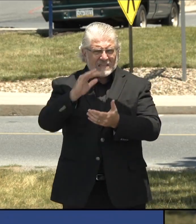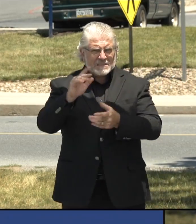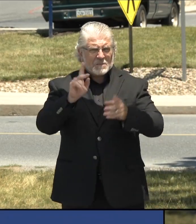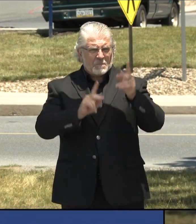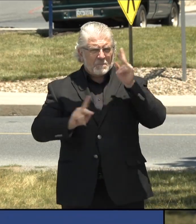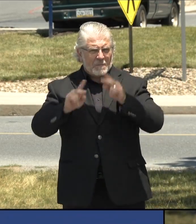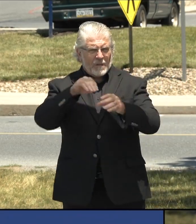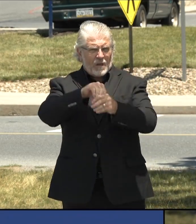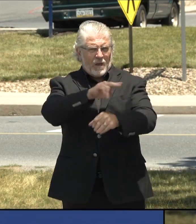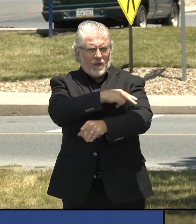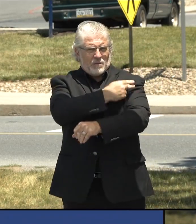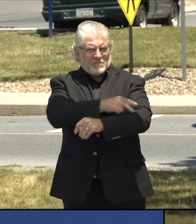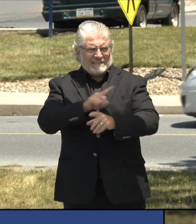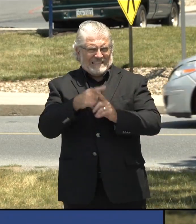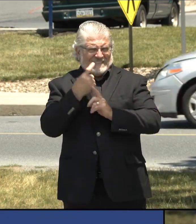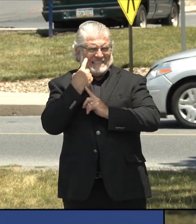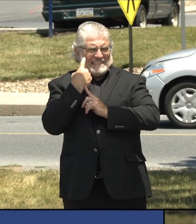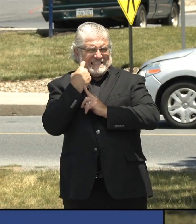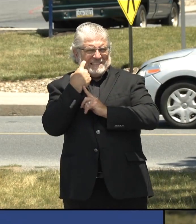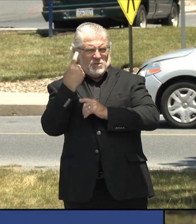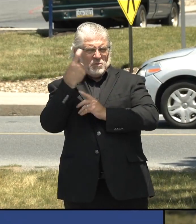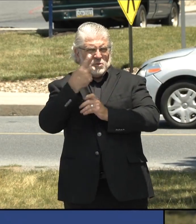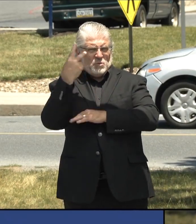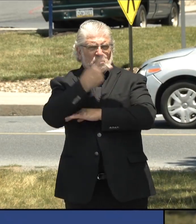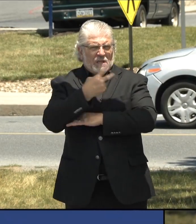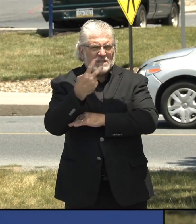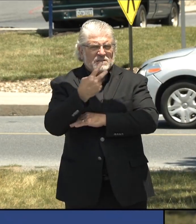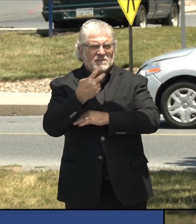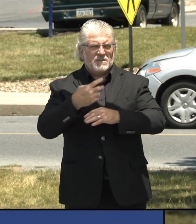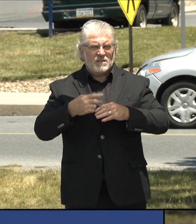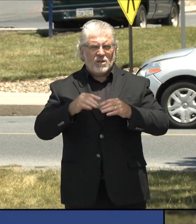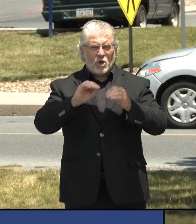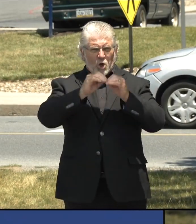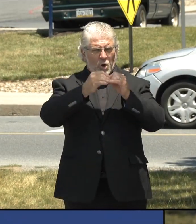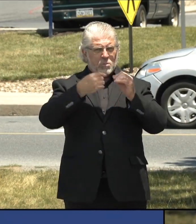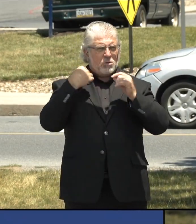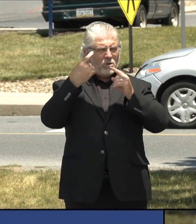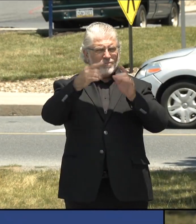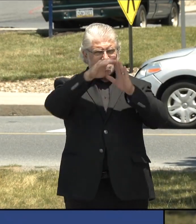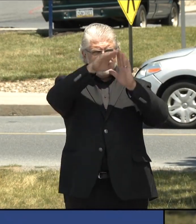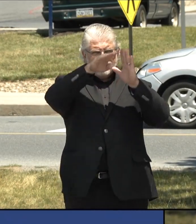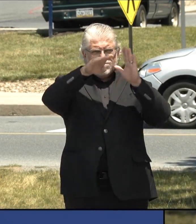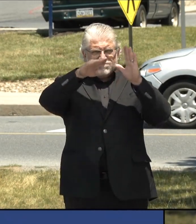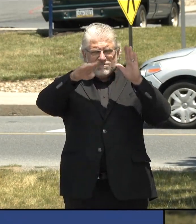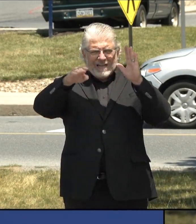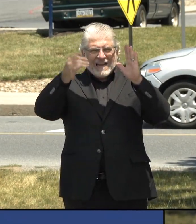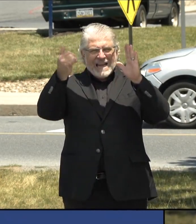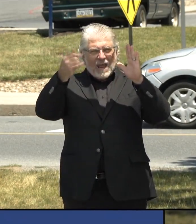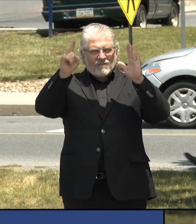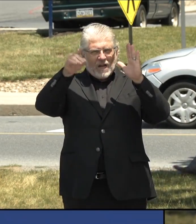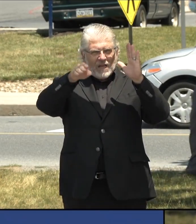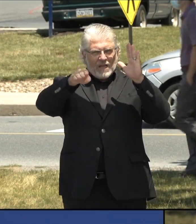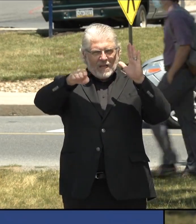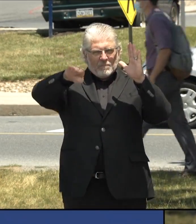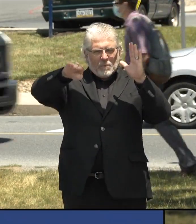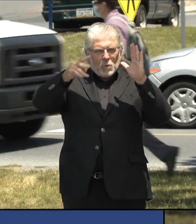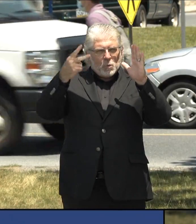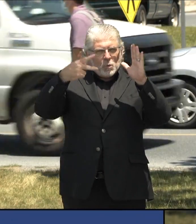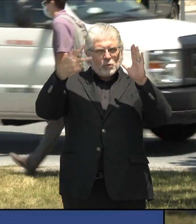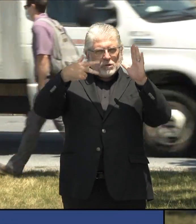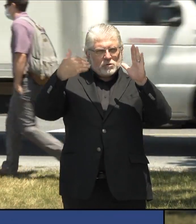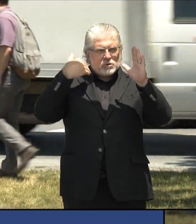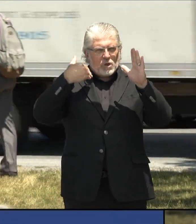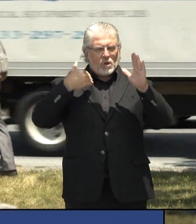couple of days, we had continued to see decreasing number of cases. Um, and I think that we are expanding our testing